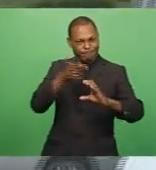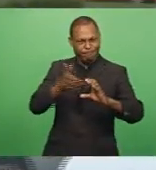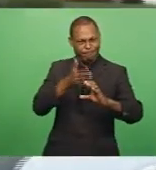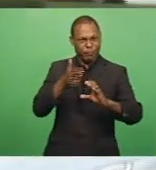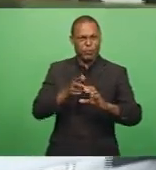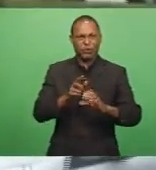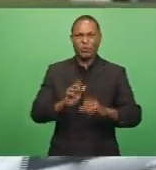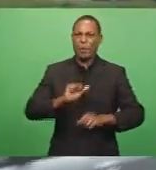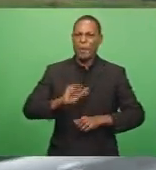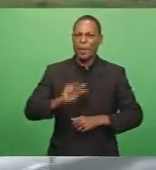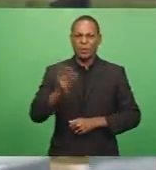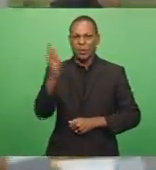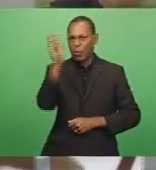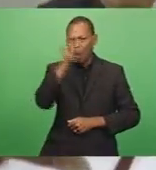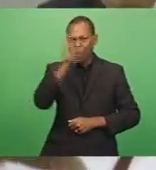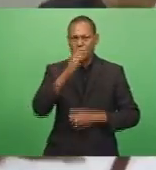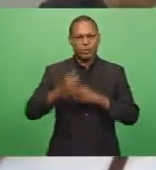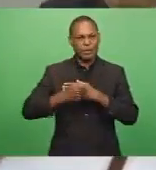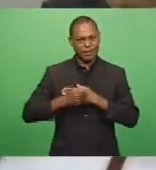threat to safety,